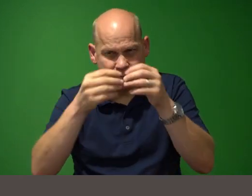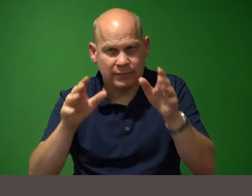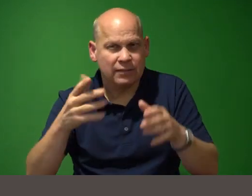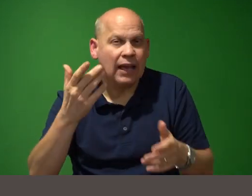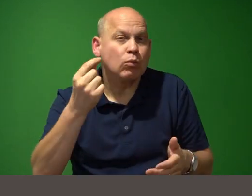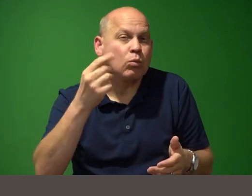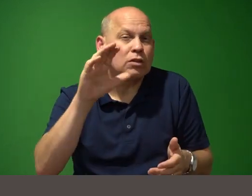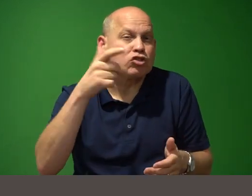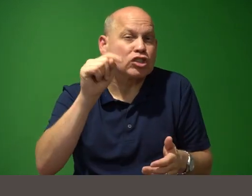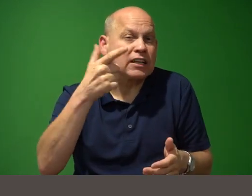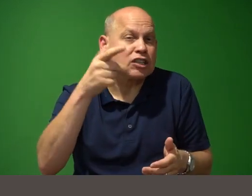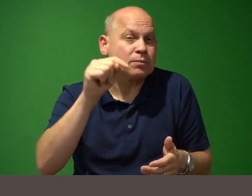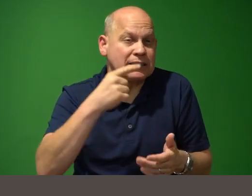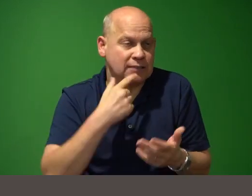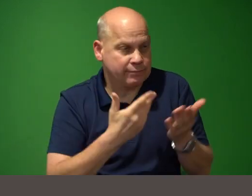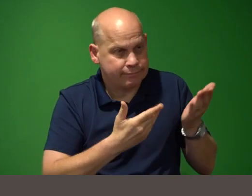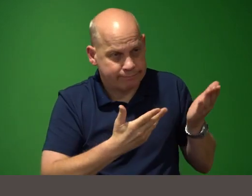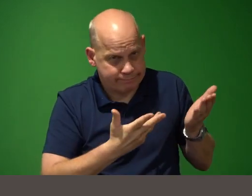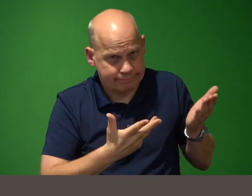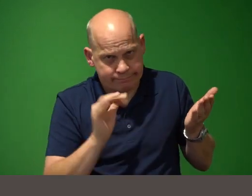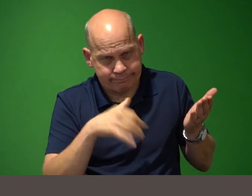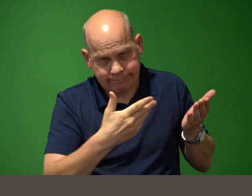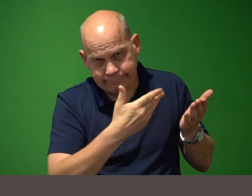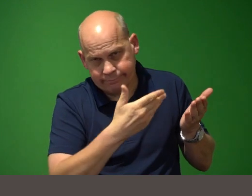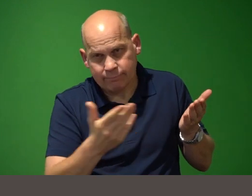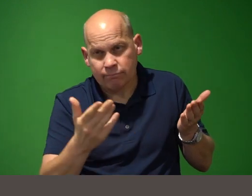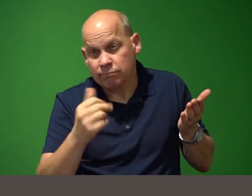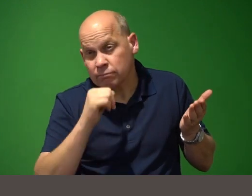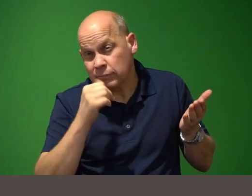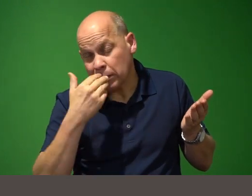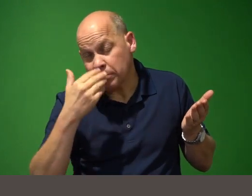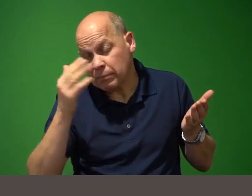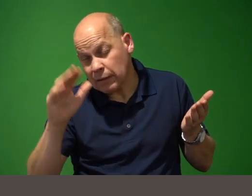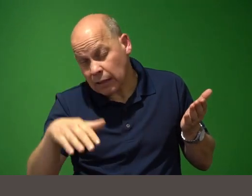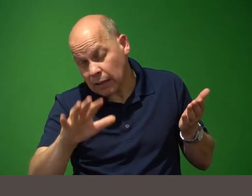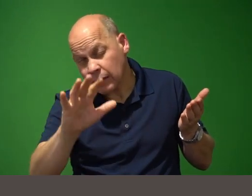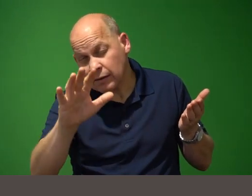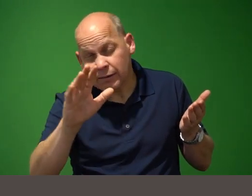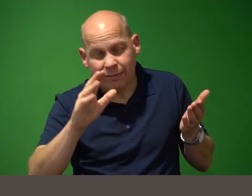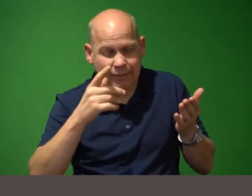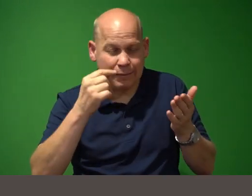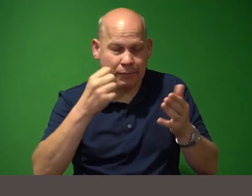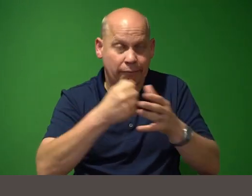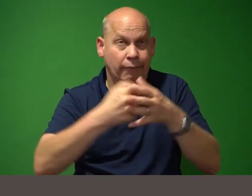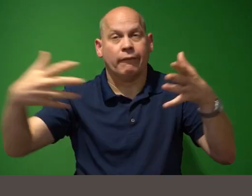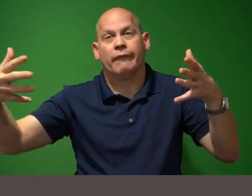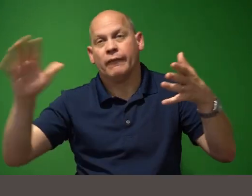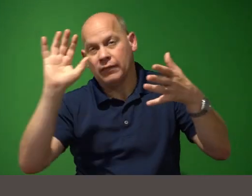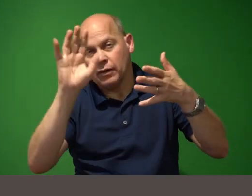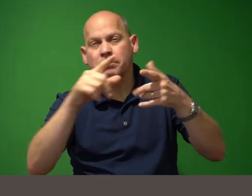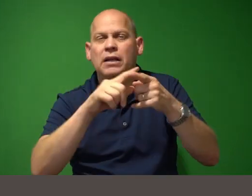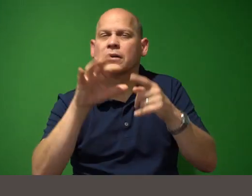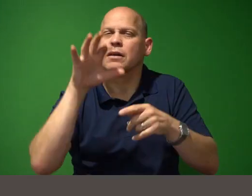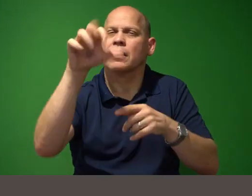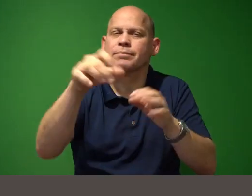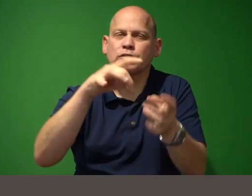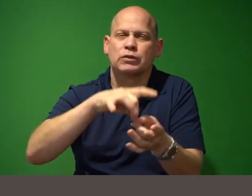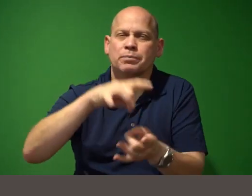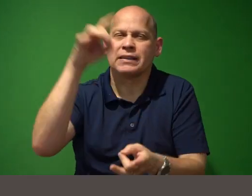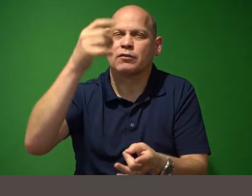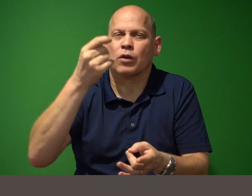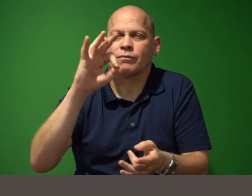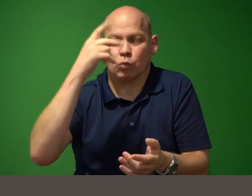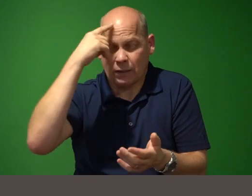not bad i mean it's overly verbose but it's capturing the spirit of what is meant when